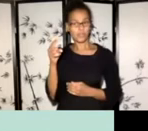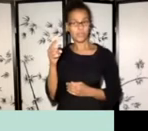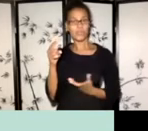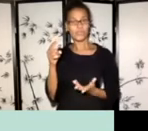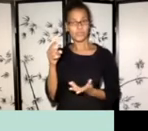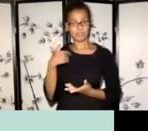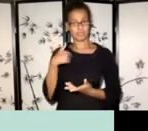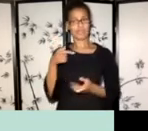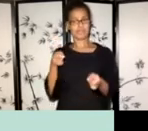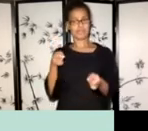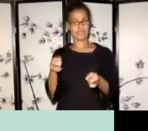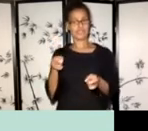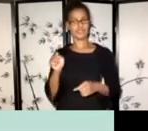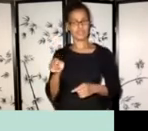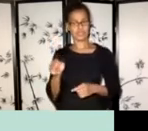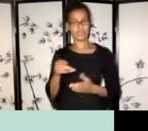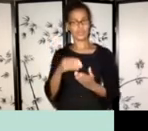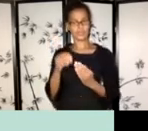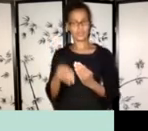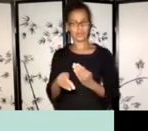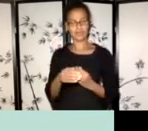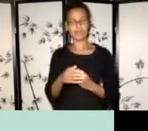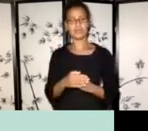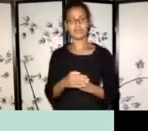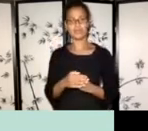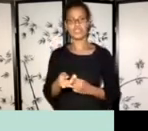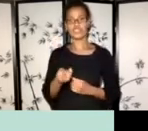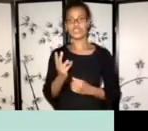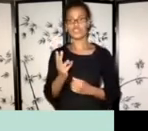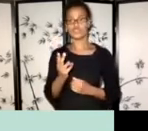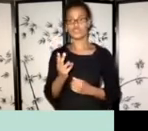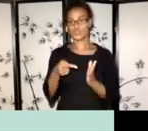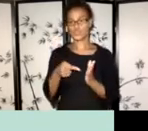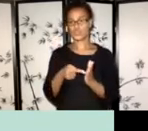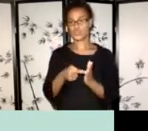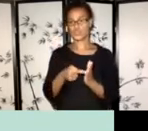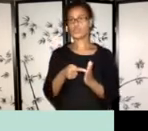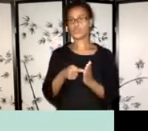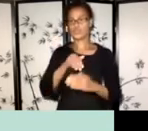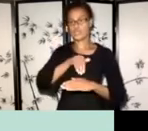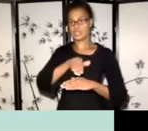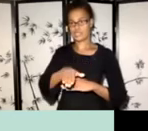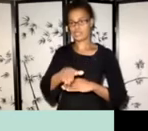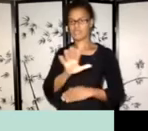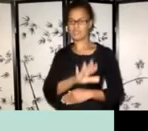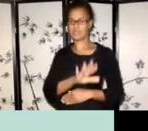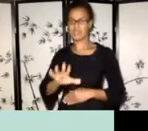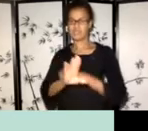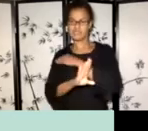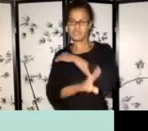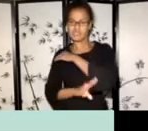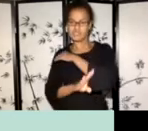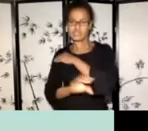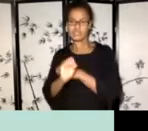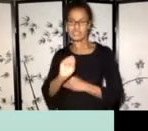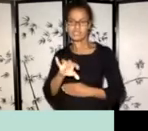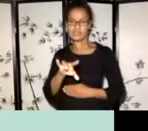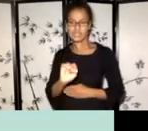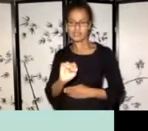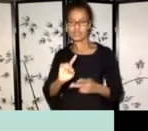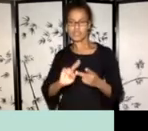managed and, um, we have two deadlines per year, so usually around September and March. Um,